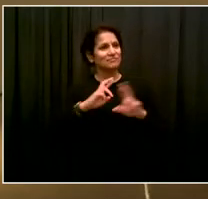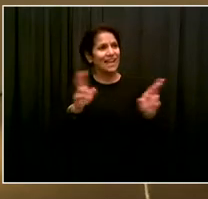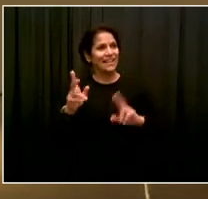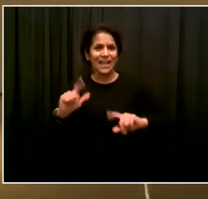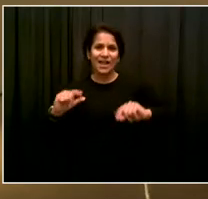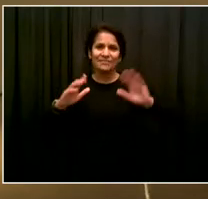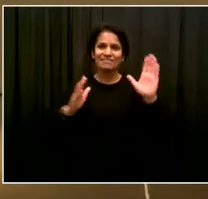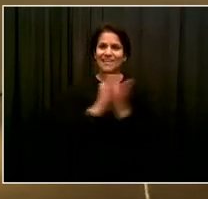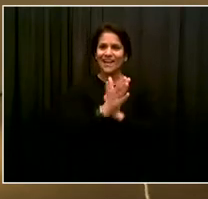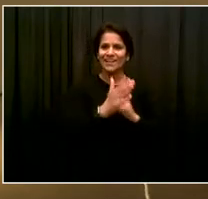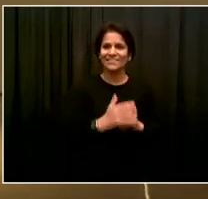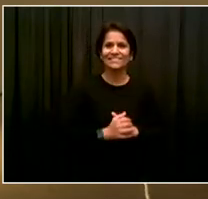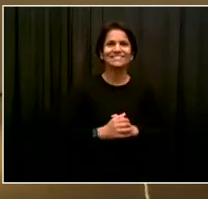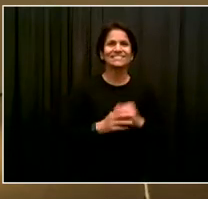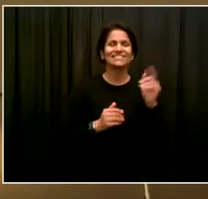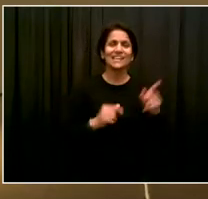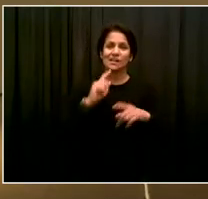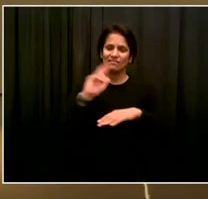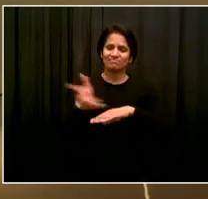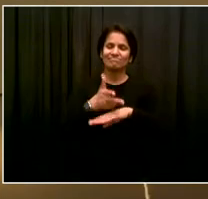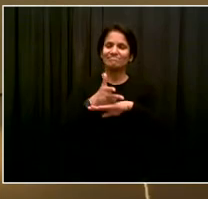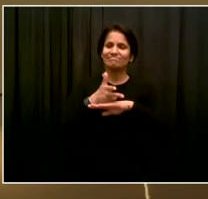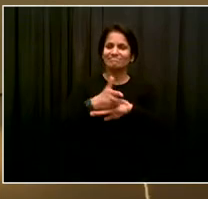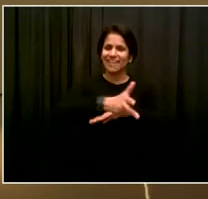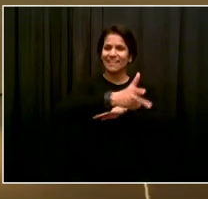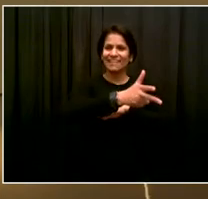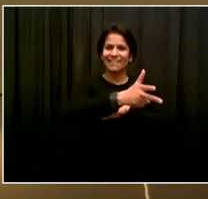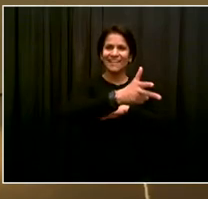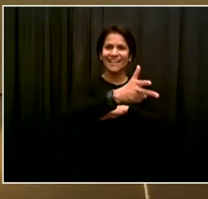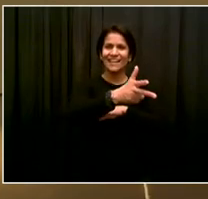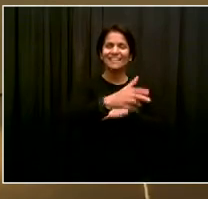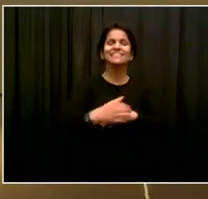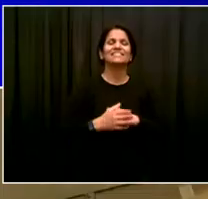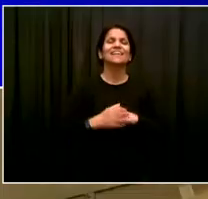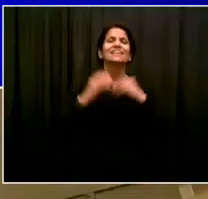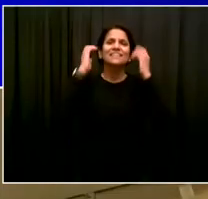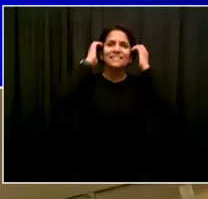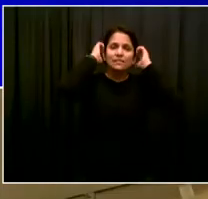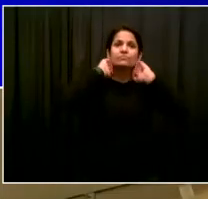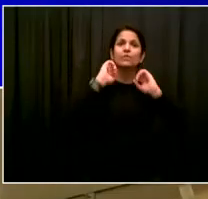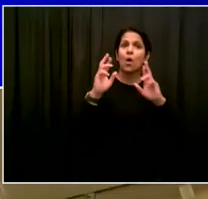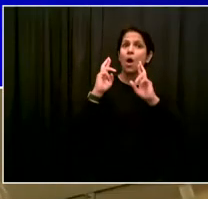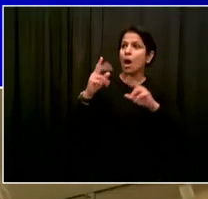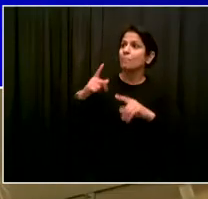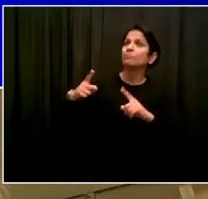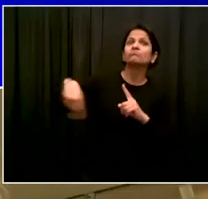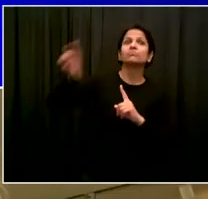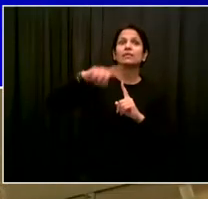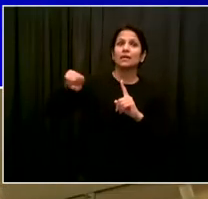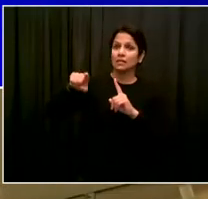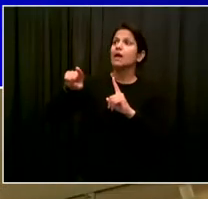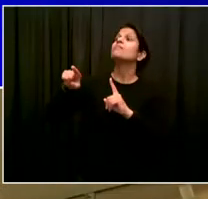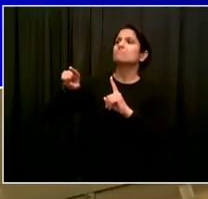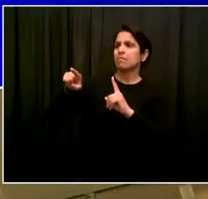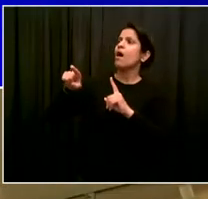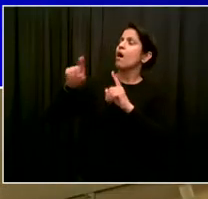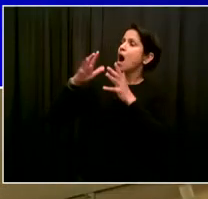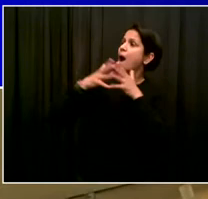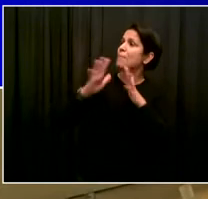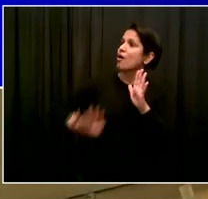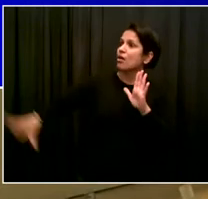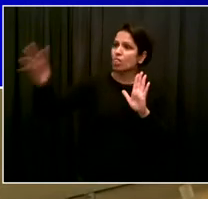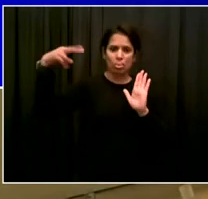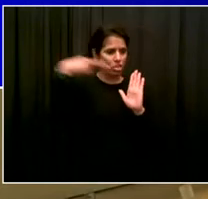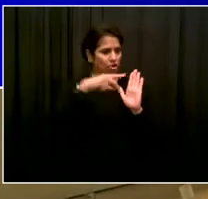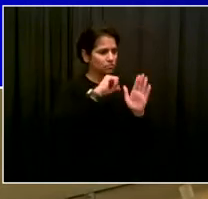in the country can do this, and it should. Thank you again, Mr. Mayor, and this is a great program. The wheels are in motion.